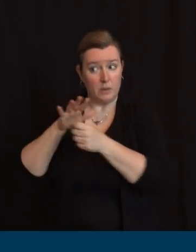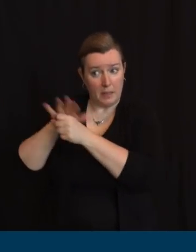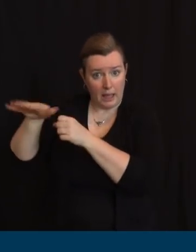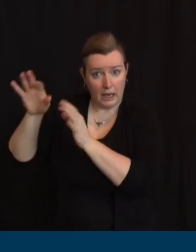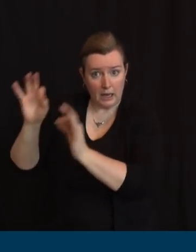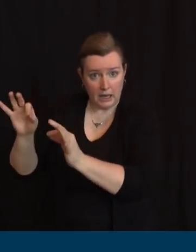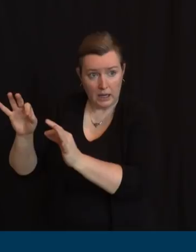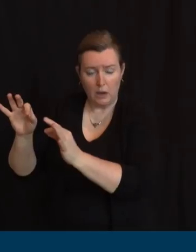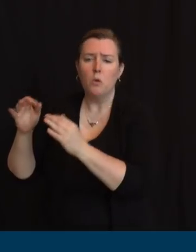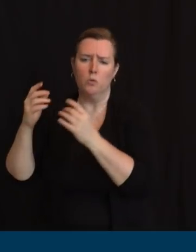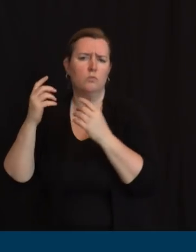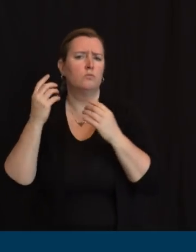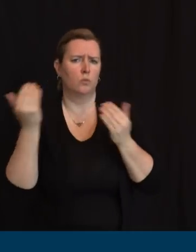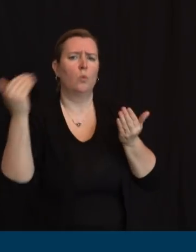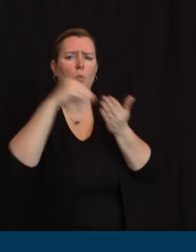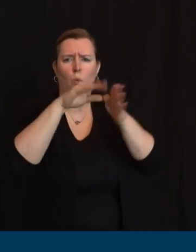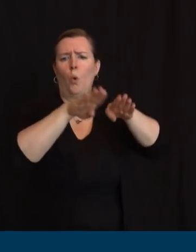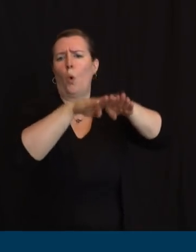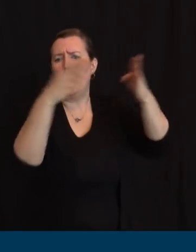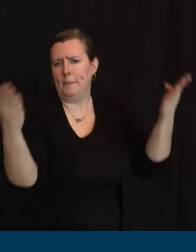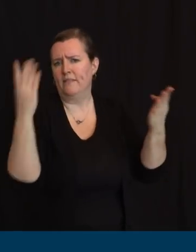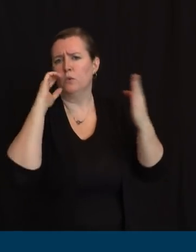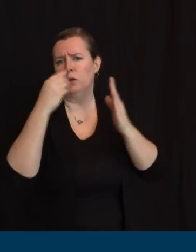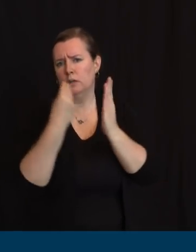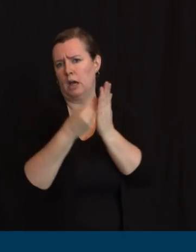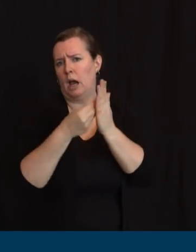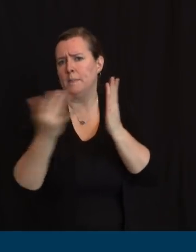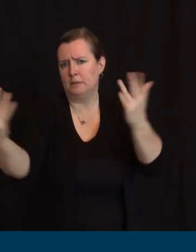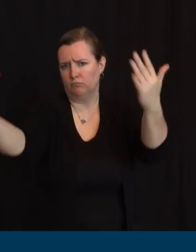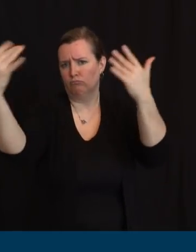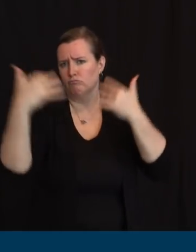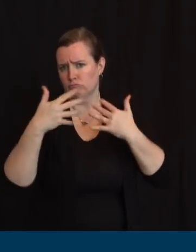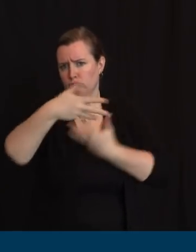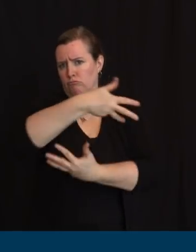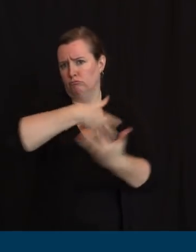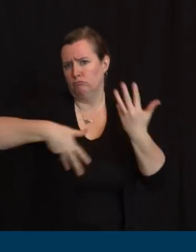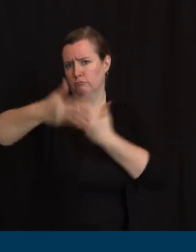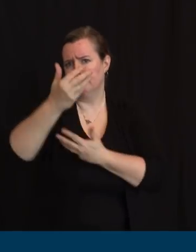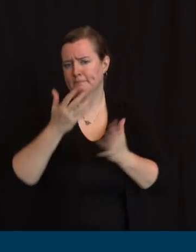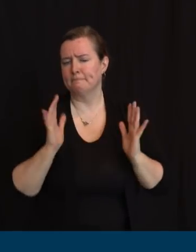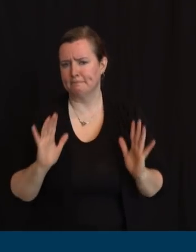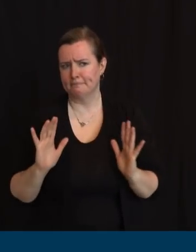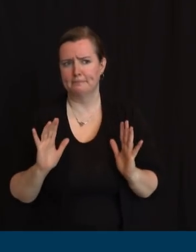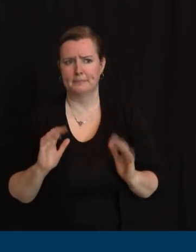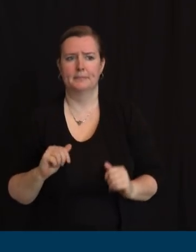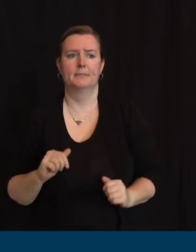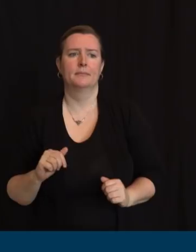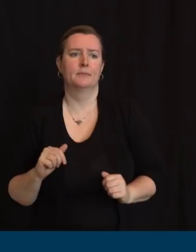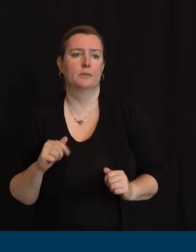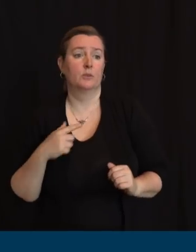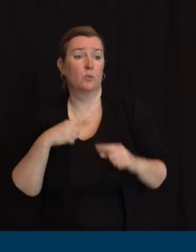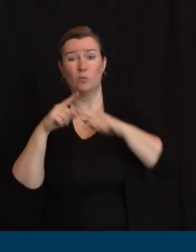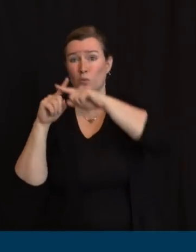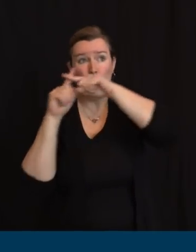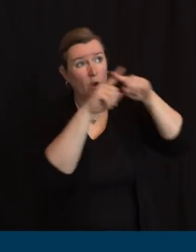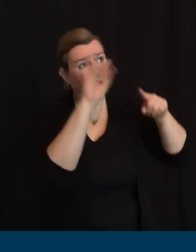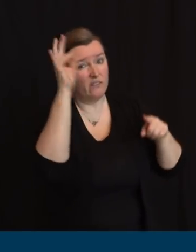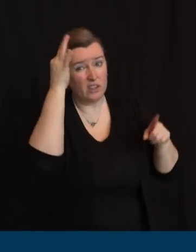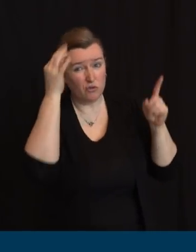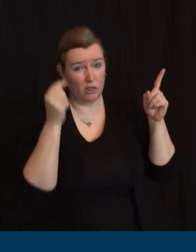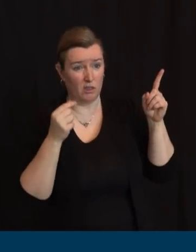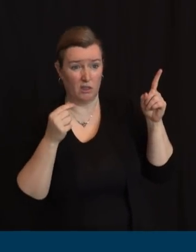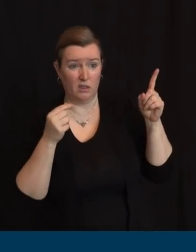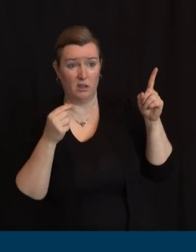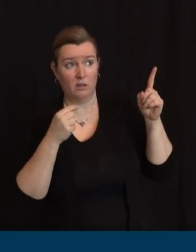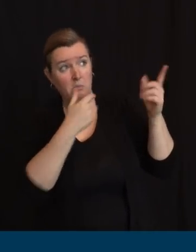we need help. And we're not alone. Every American state needs help on testing, and that includes this one. I have been relentless in advocating for